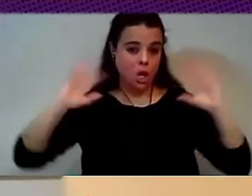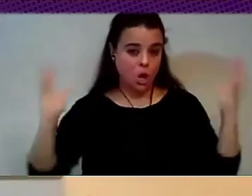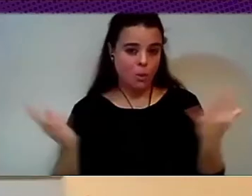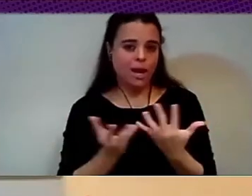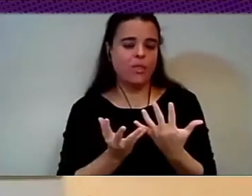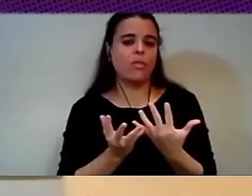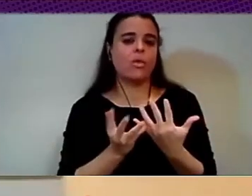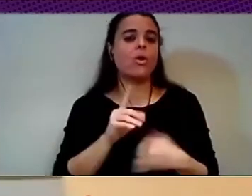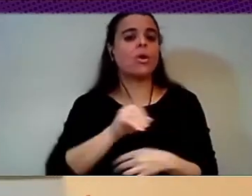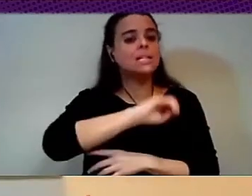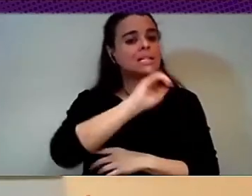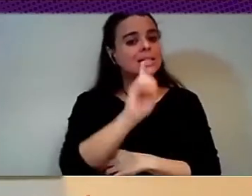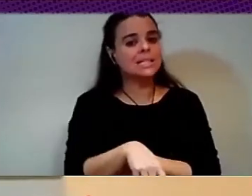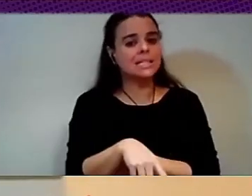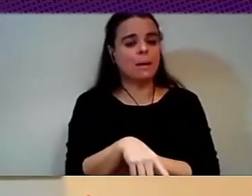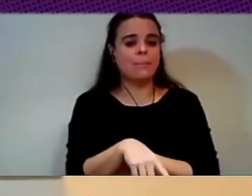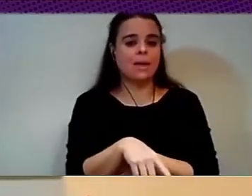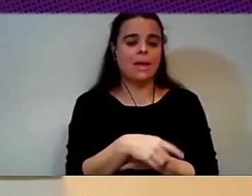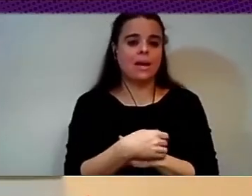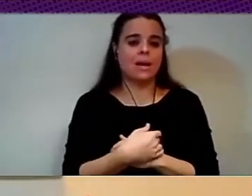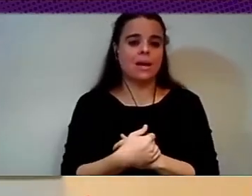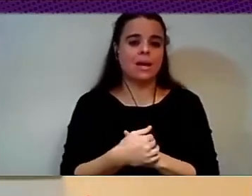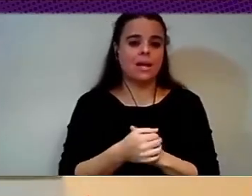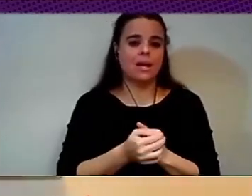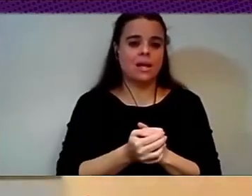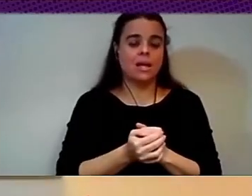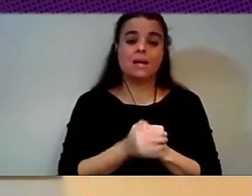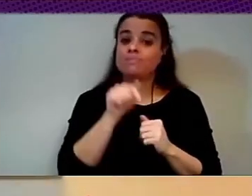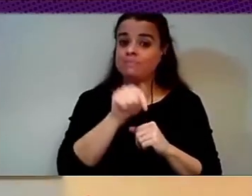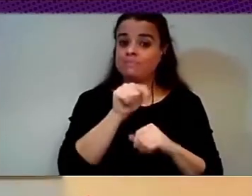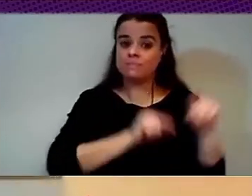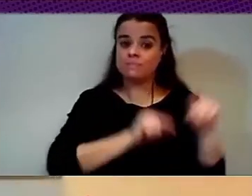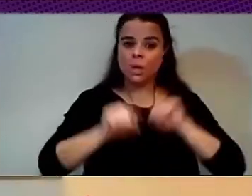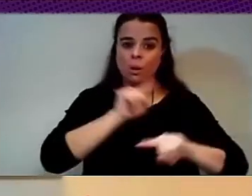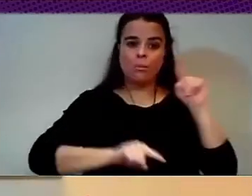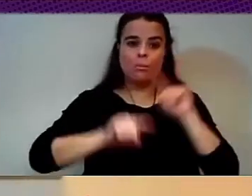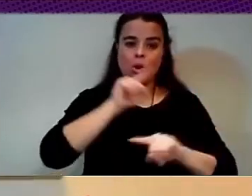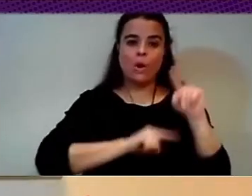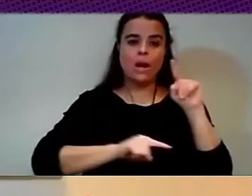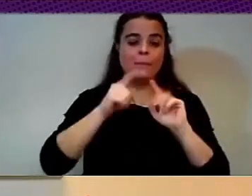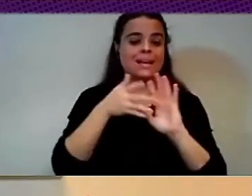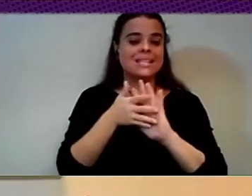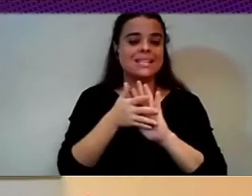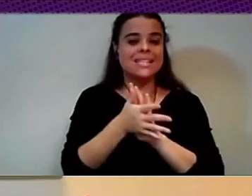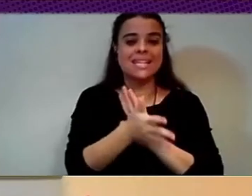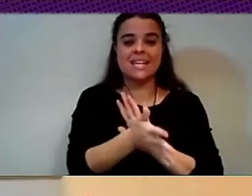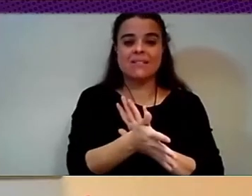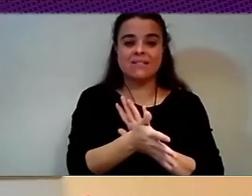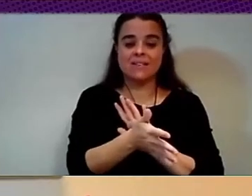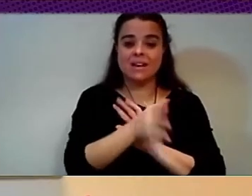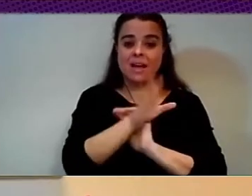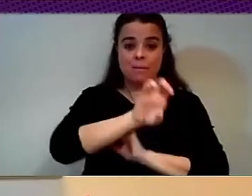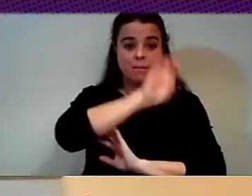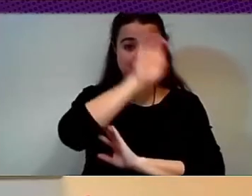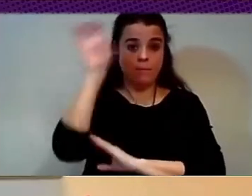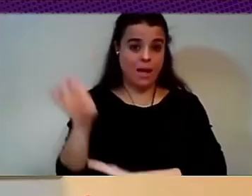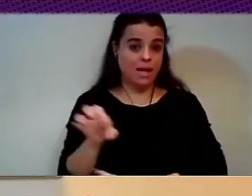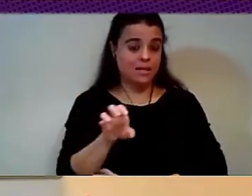of globalization that also mean that a lot of countries are talking about reshoring back some of the big industrial